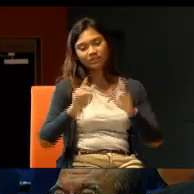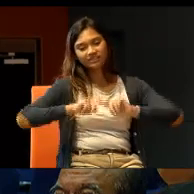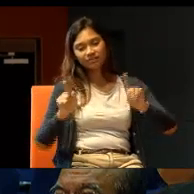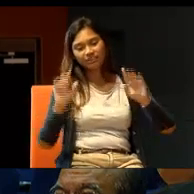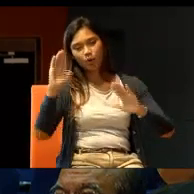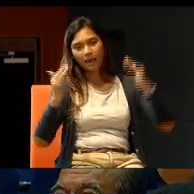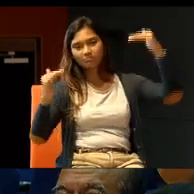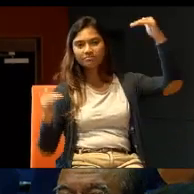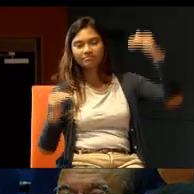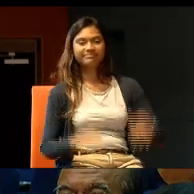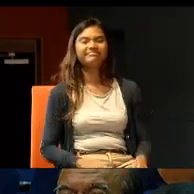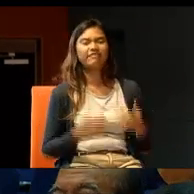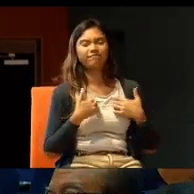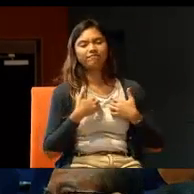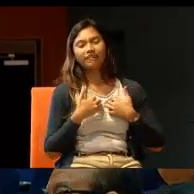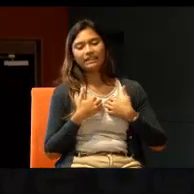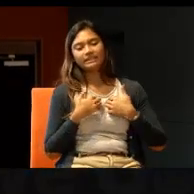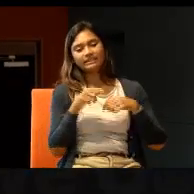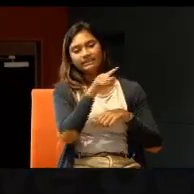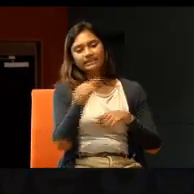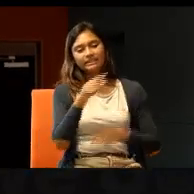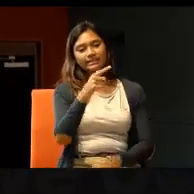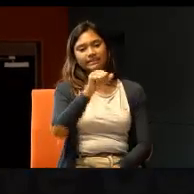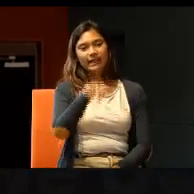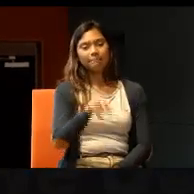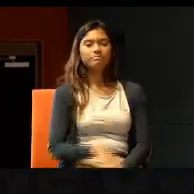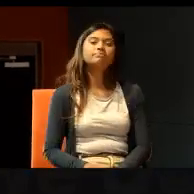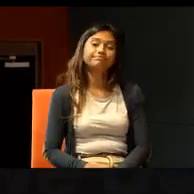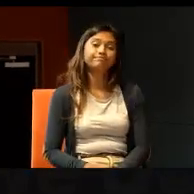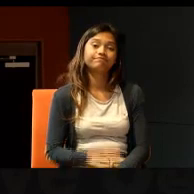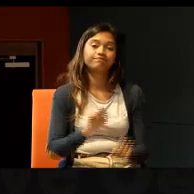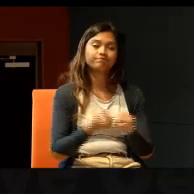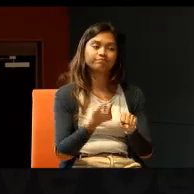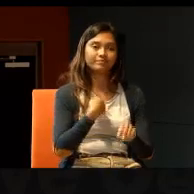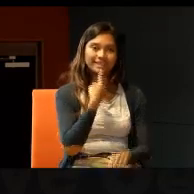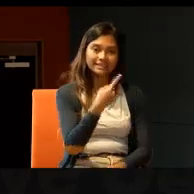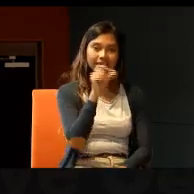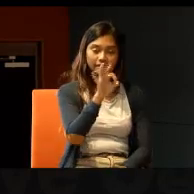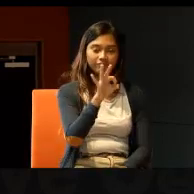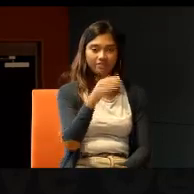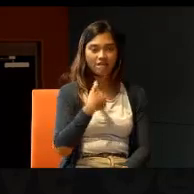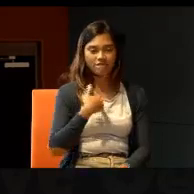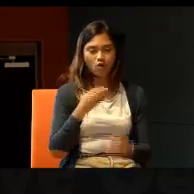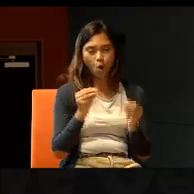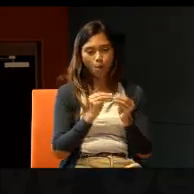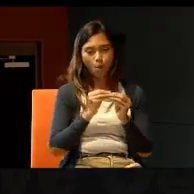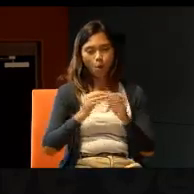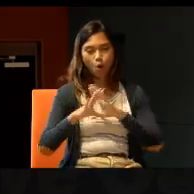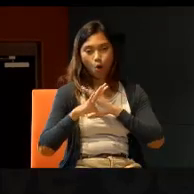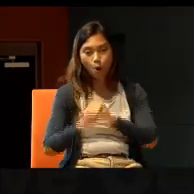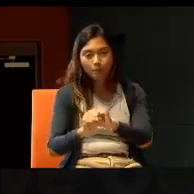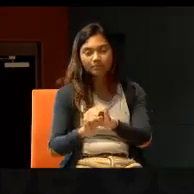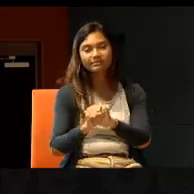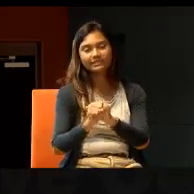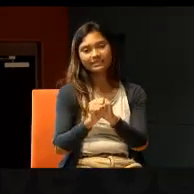big gap. So, I would say that, if, there is more commitment, in terms of,